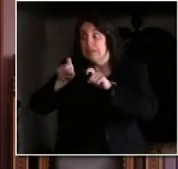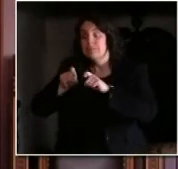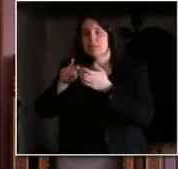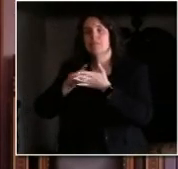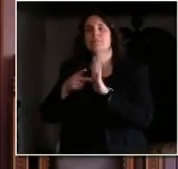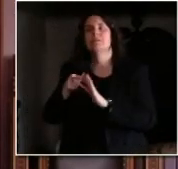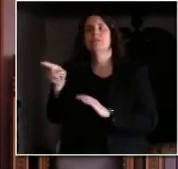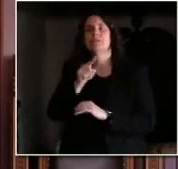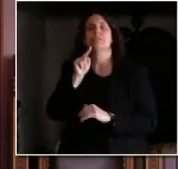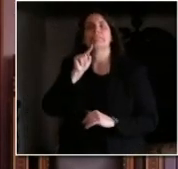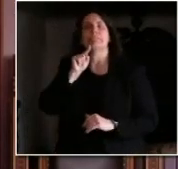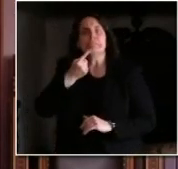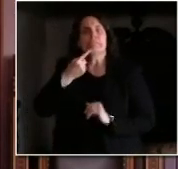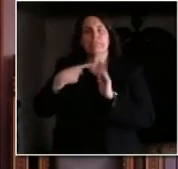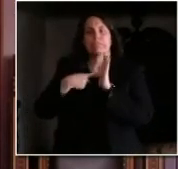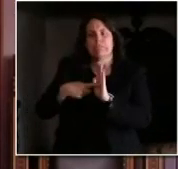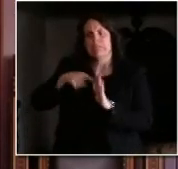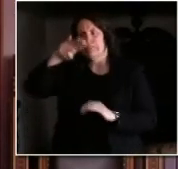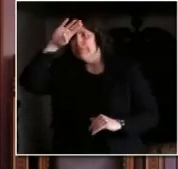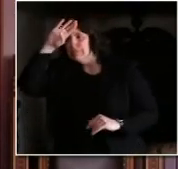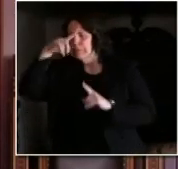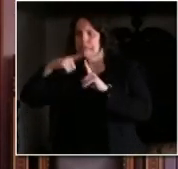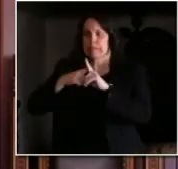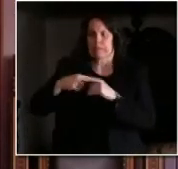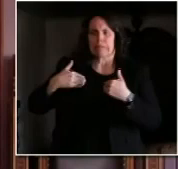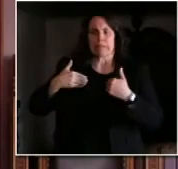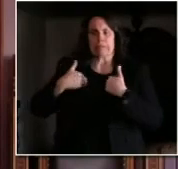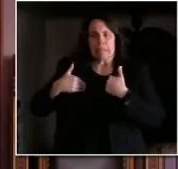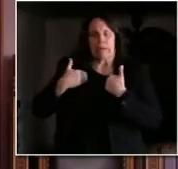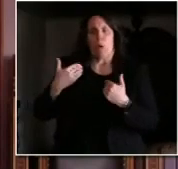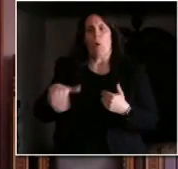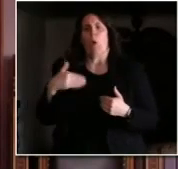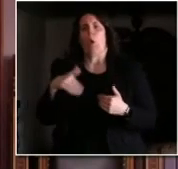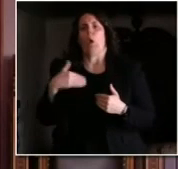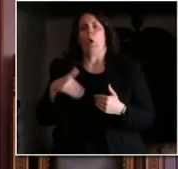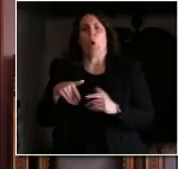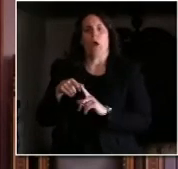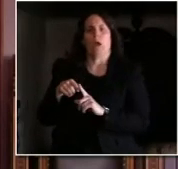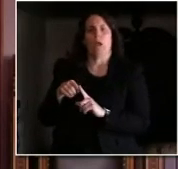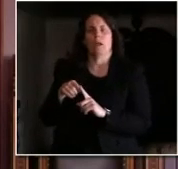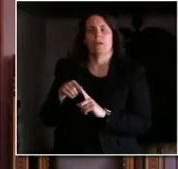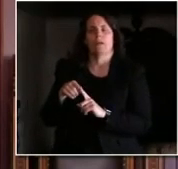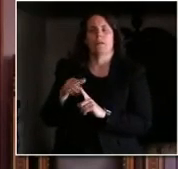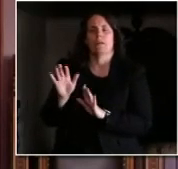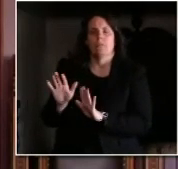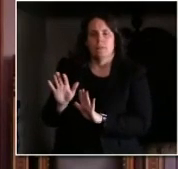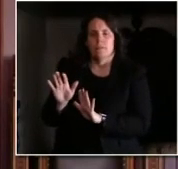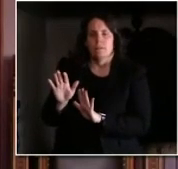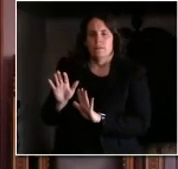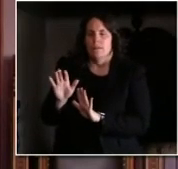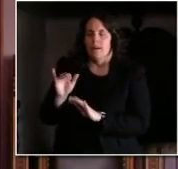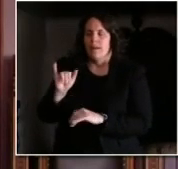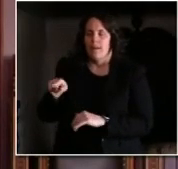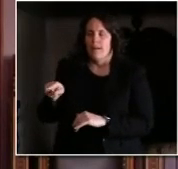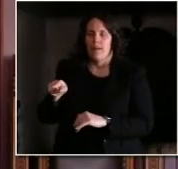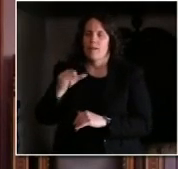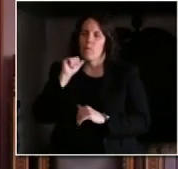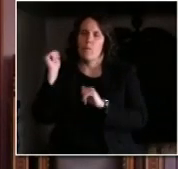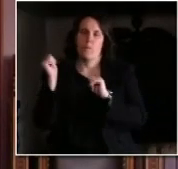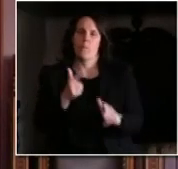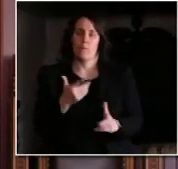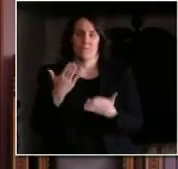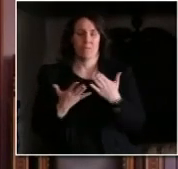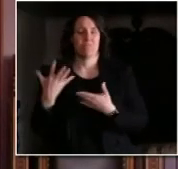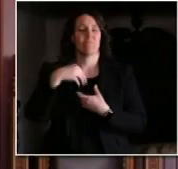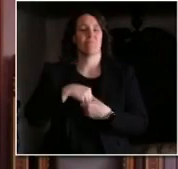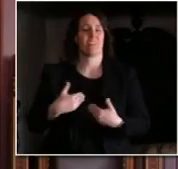exhibiting severe disease parts of the disease respiratory issues there's a bunch that have